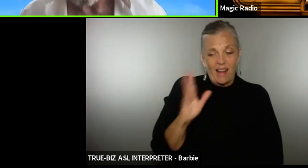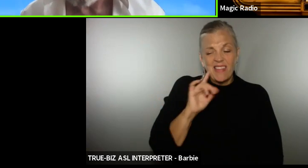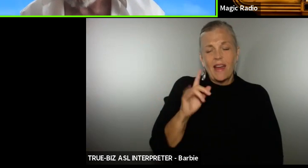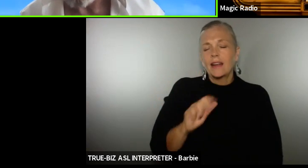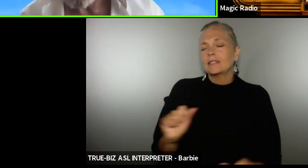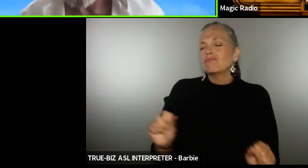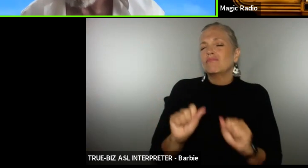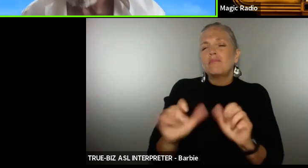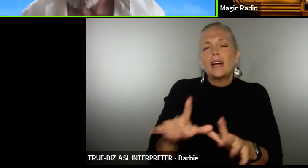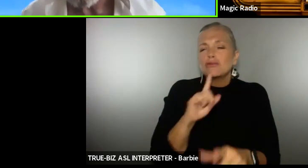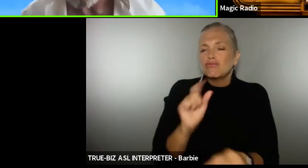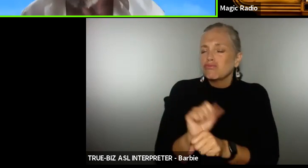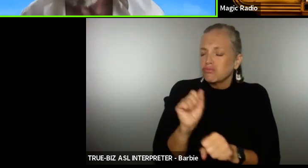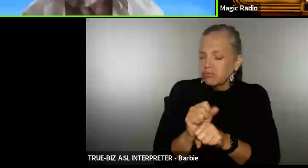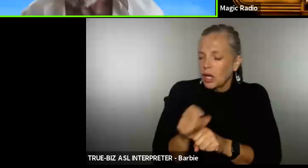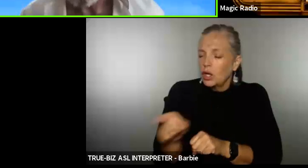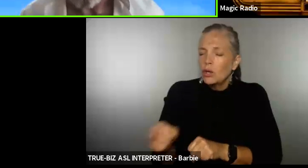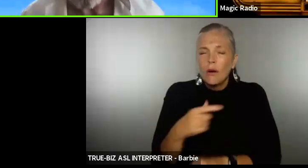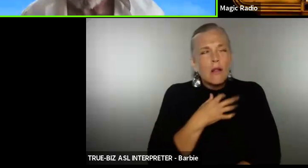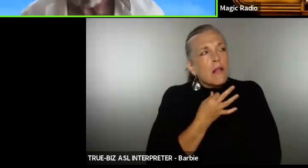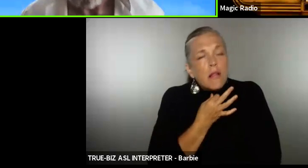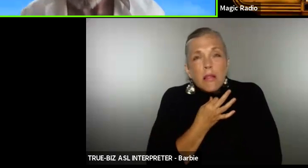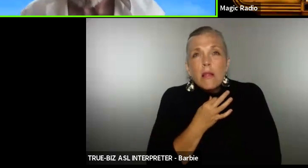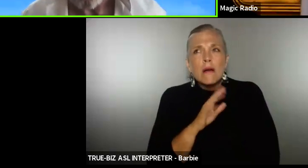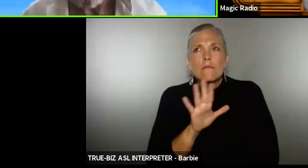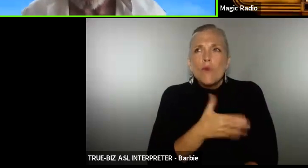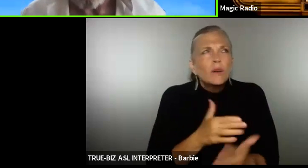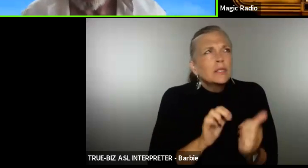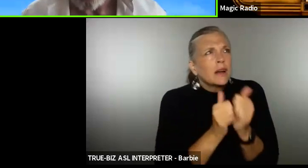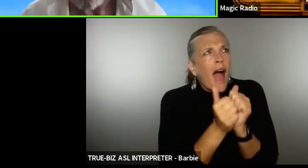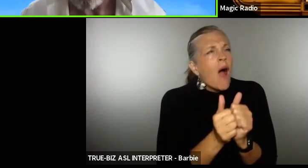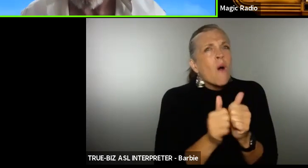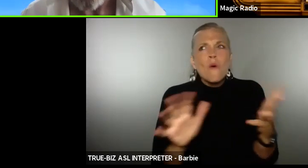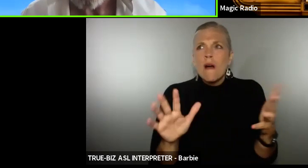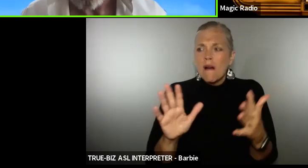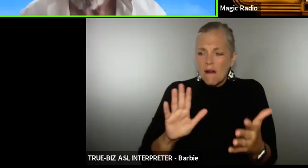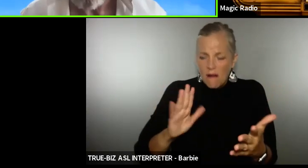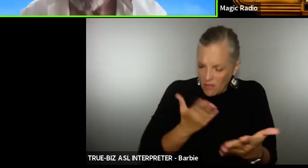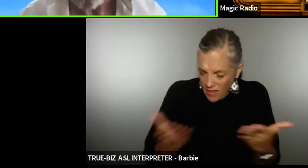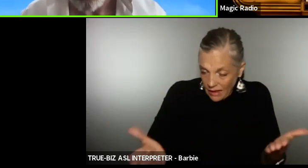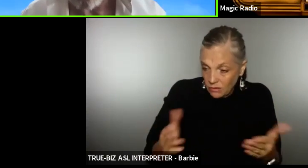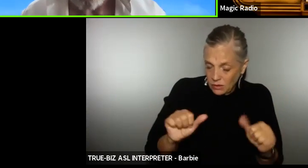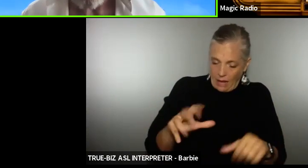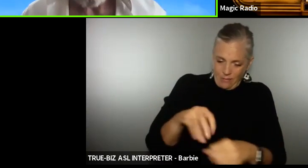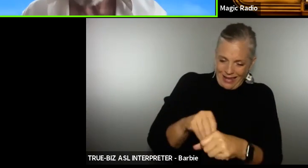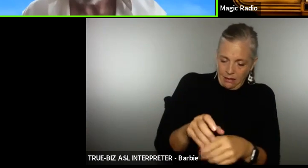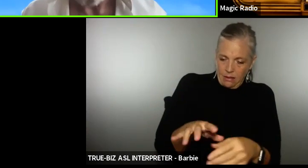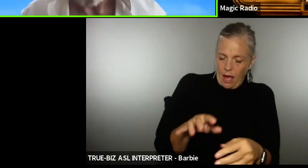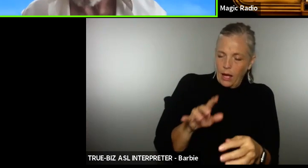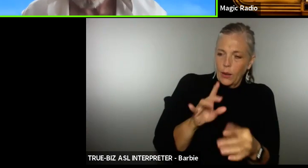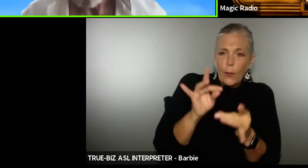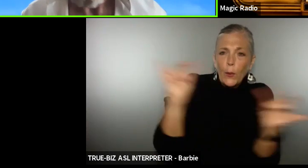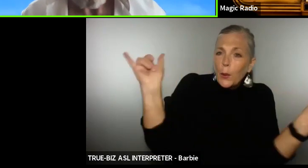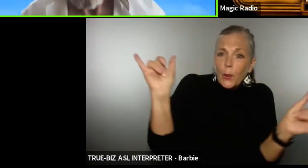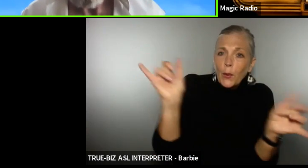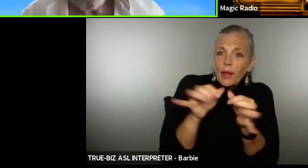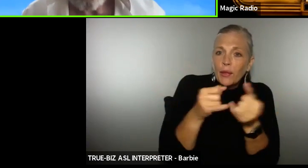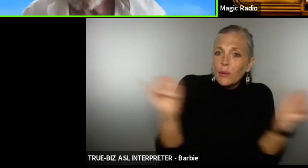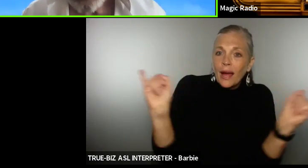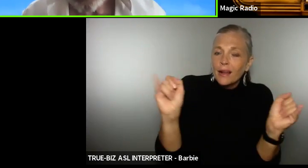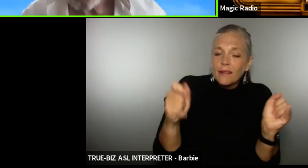wonder how it works how music or news events could possibly be contained on an invisible thread of air you'd be amazed